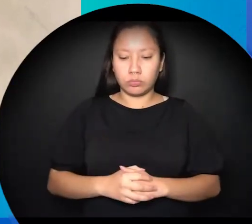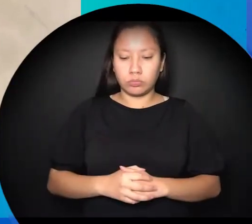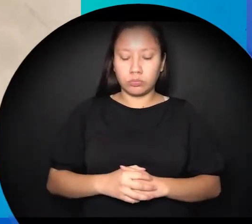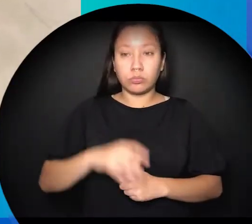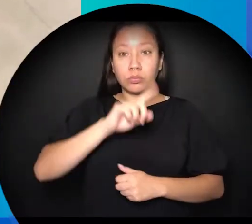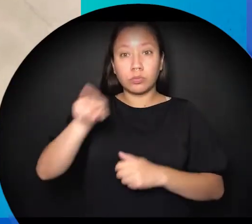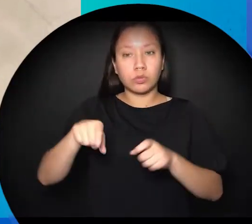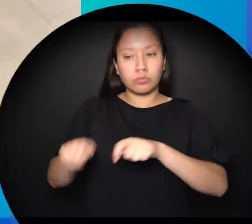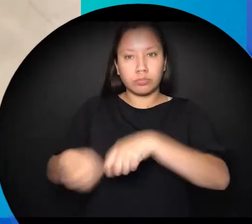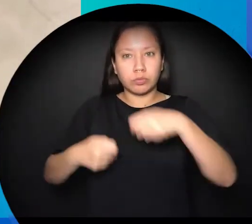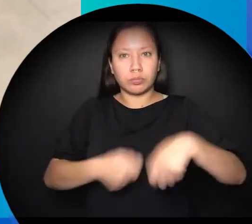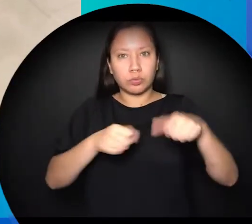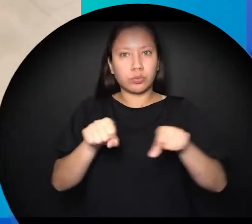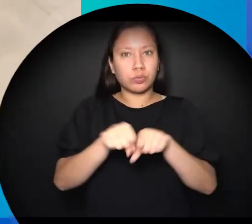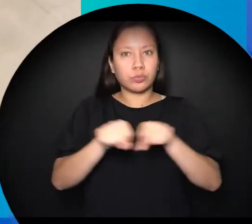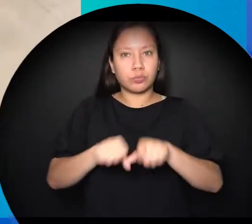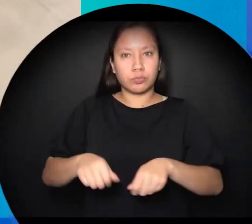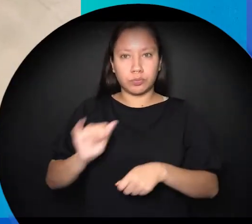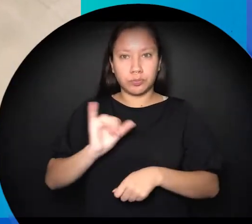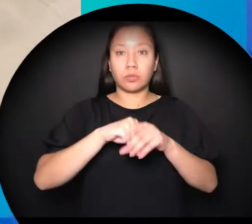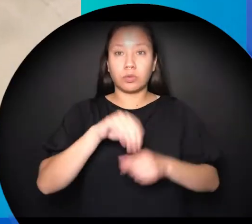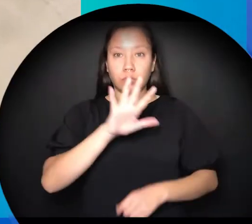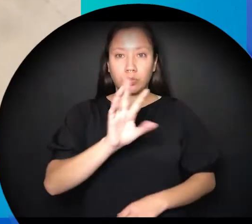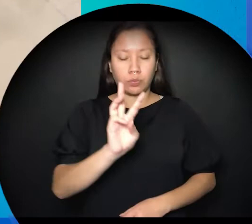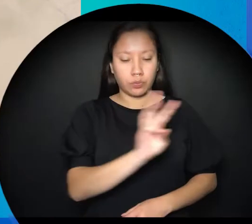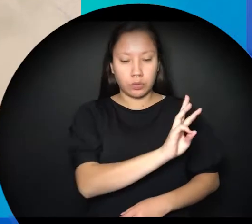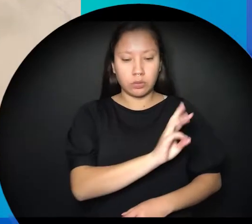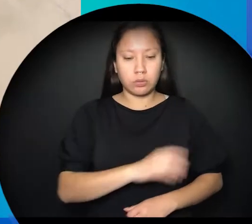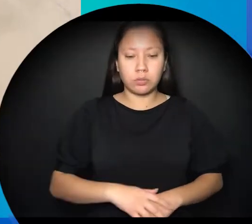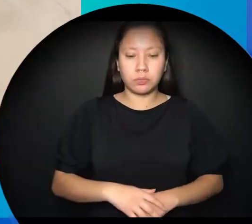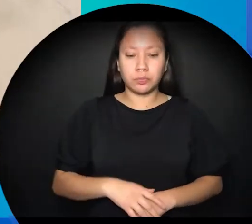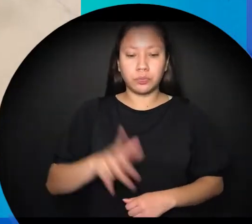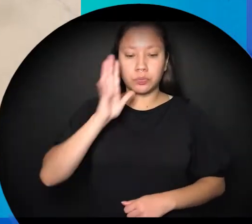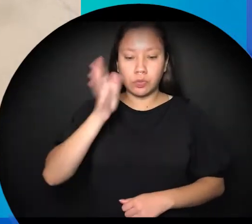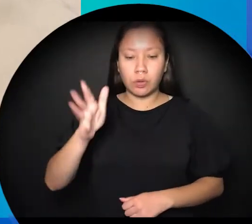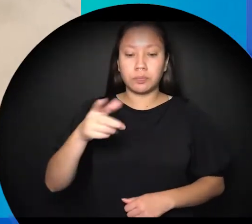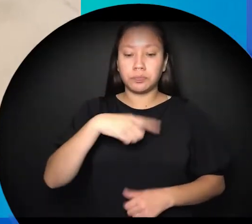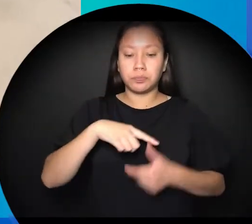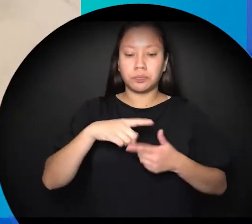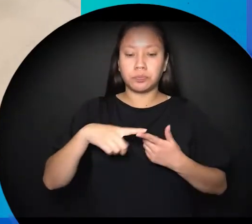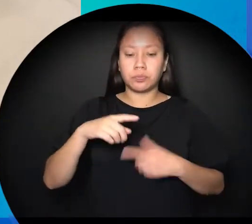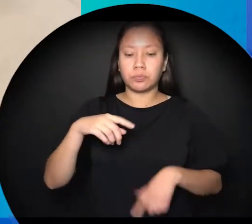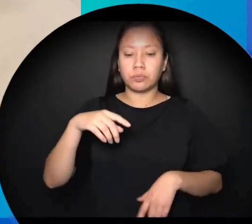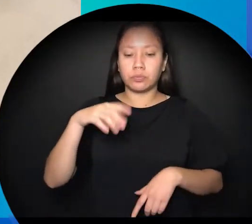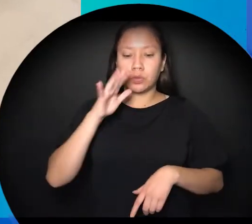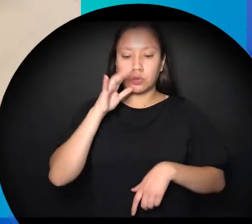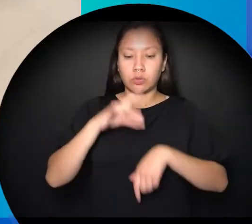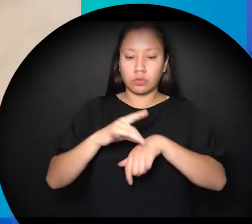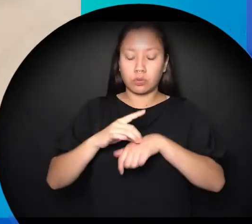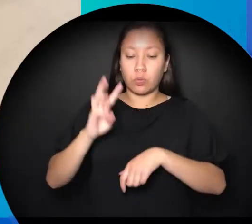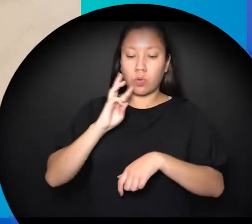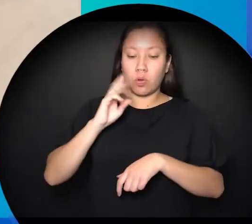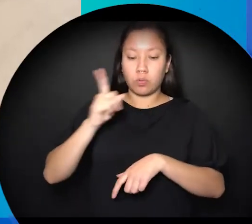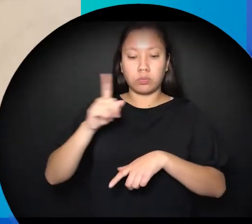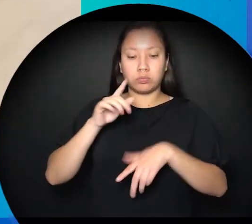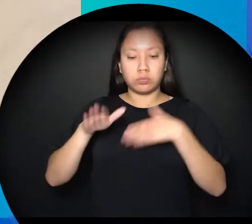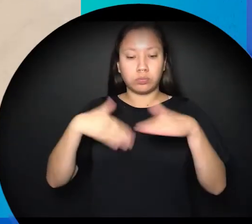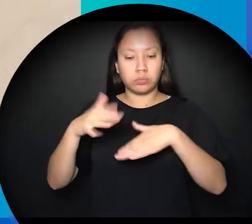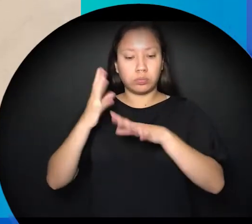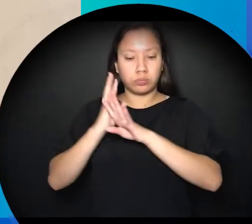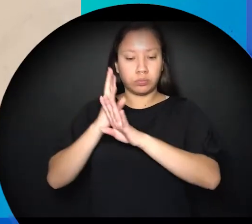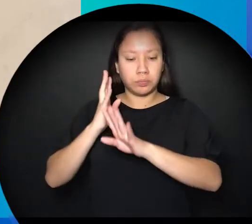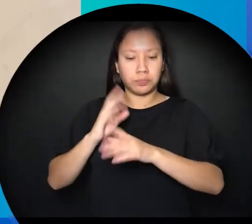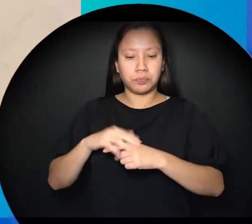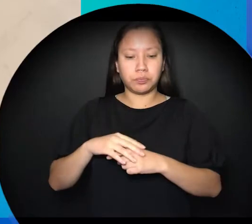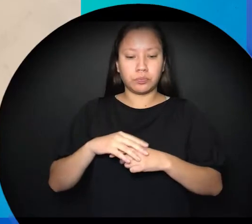and the beautiful petrocliffs and sang to Nipi putting on their sneakers they started out on the migration trail their